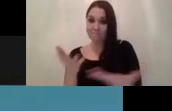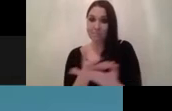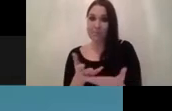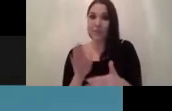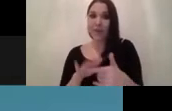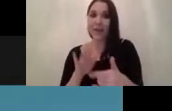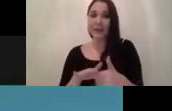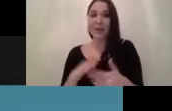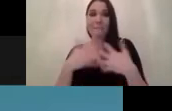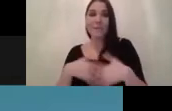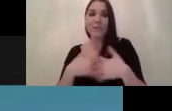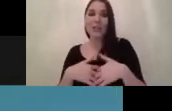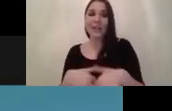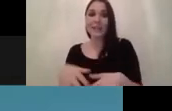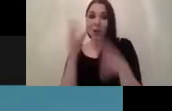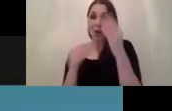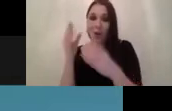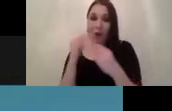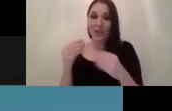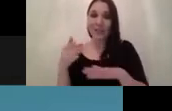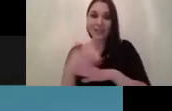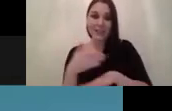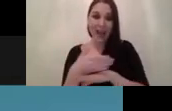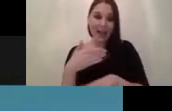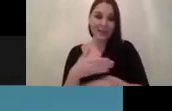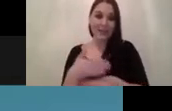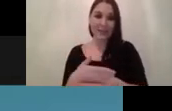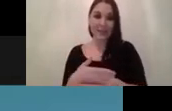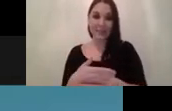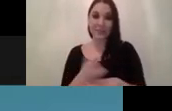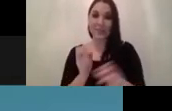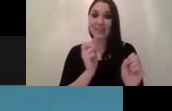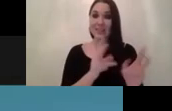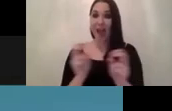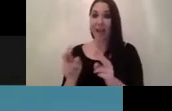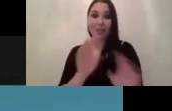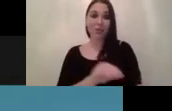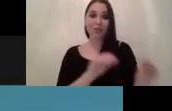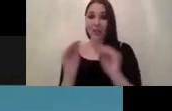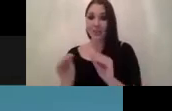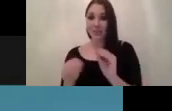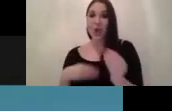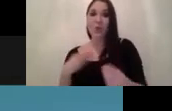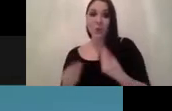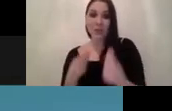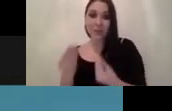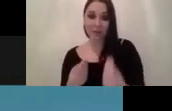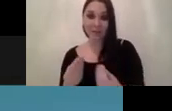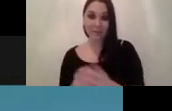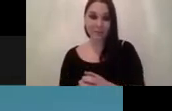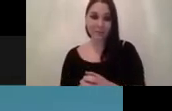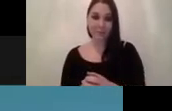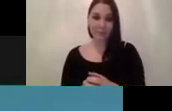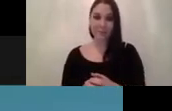go through those tasks like one says style transfer then it explains it and in just two sentences